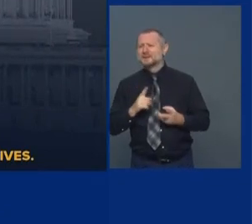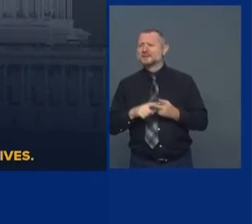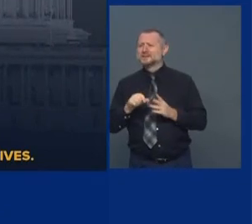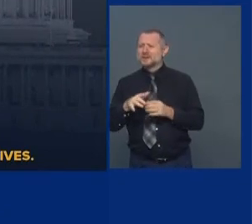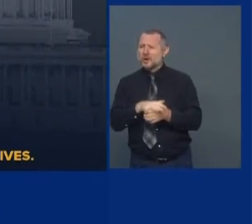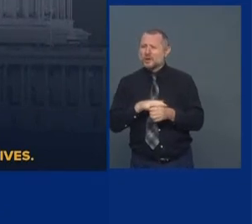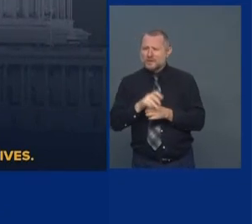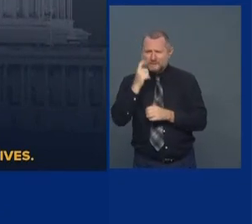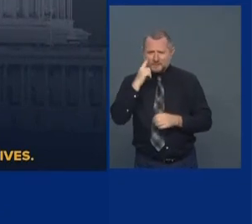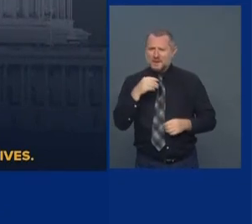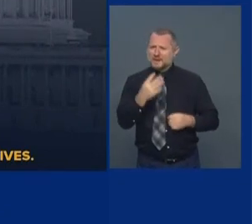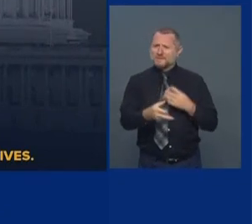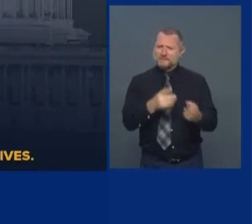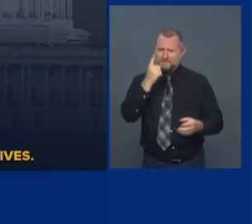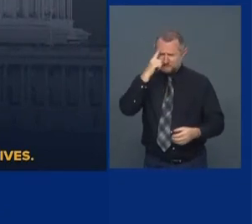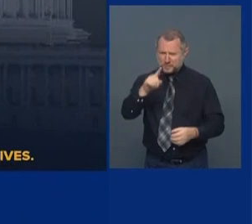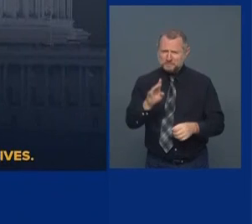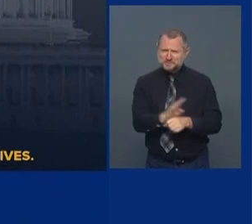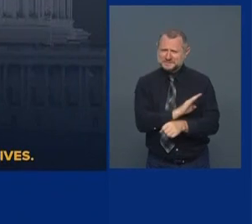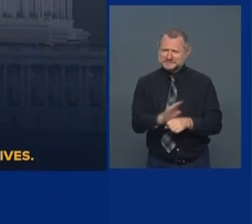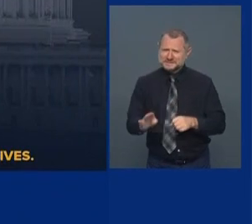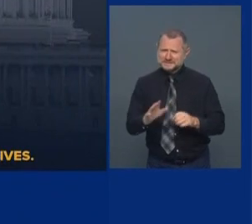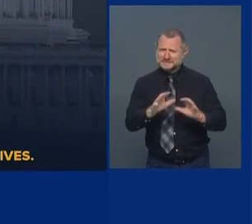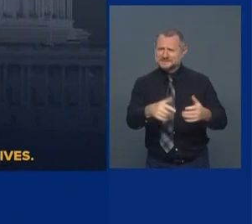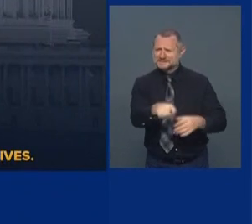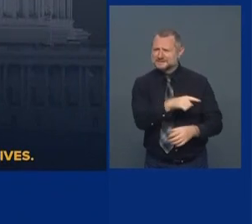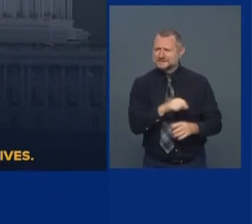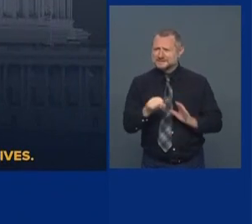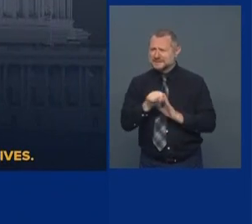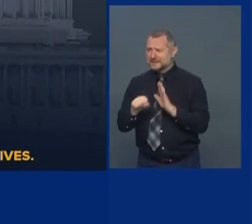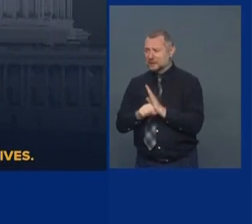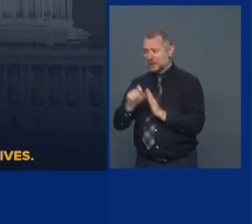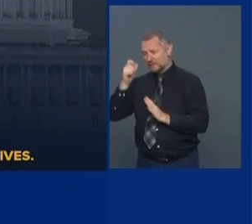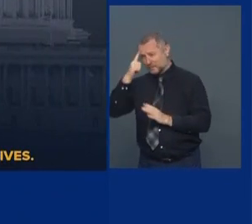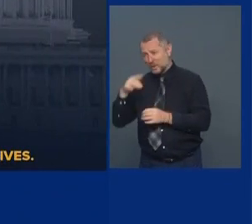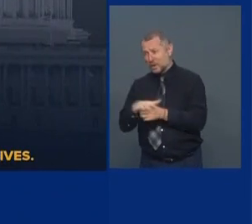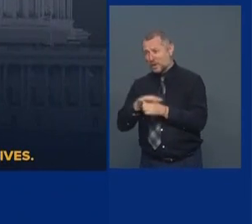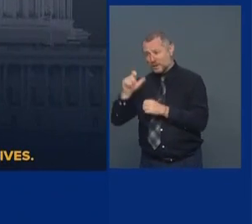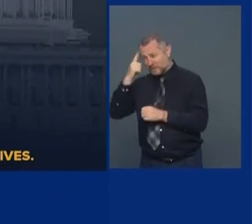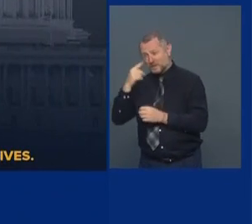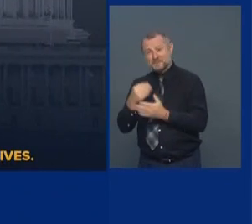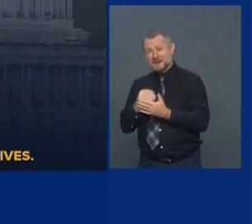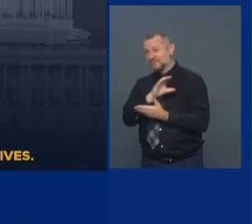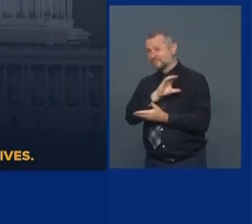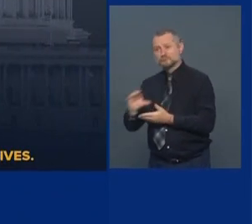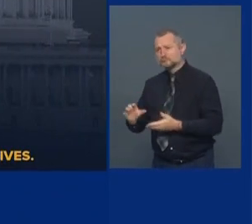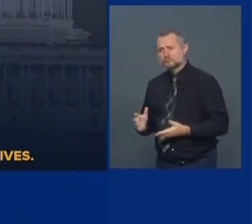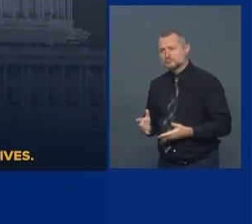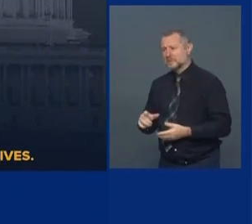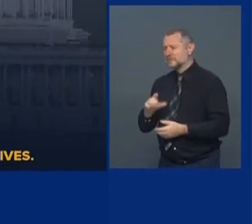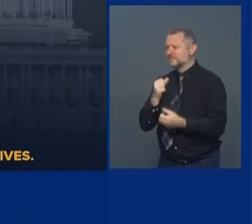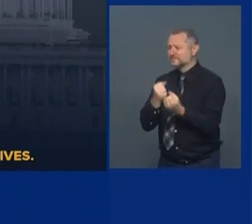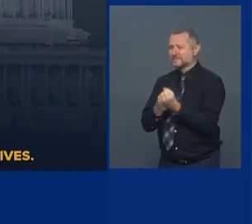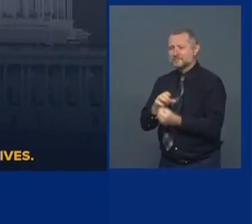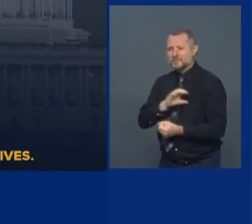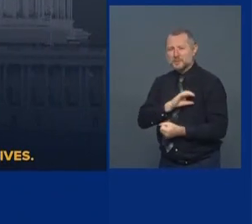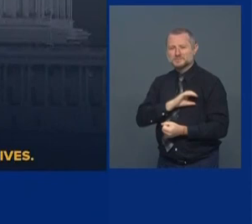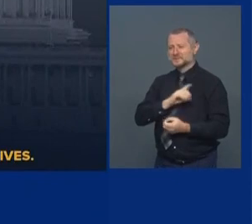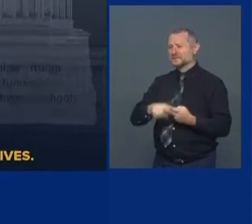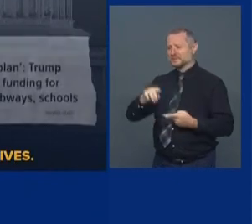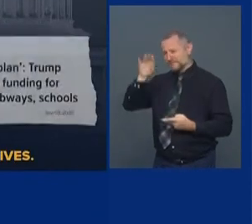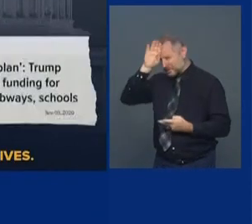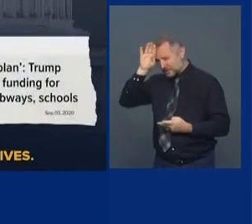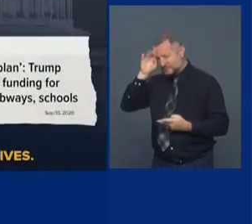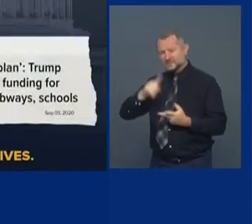going to provide funding to state and local governments, who basically support police, fire, hospitals, and schools.